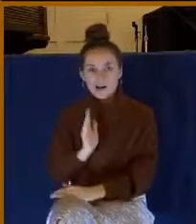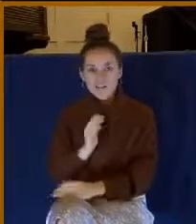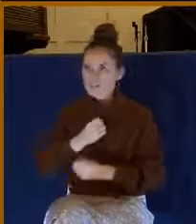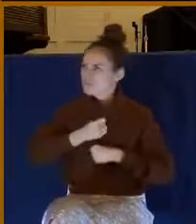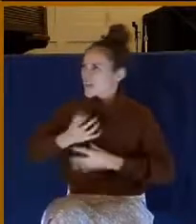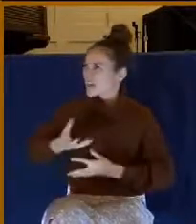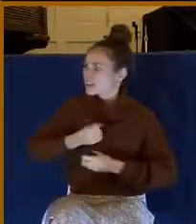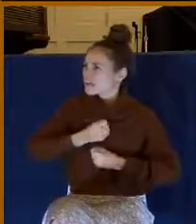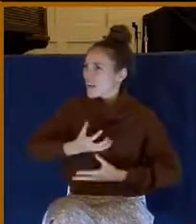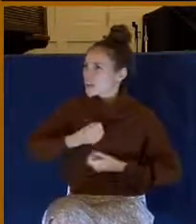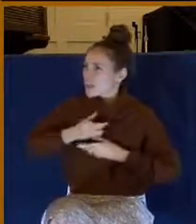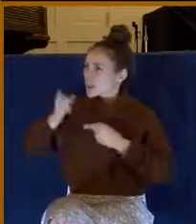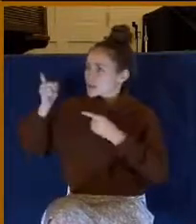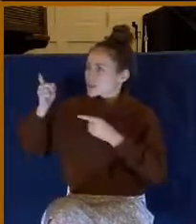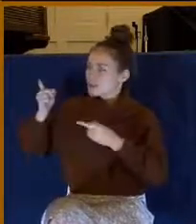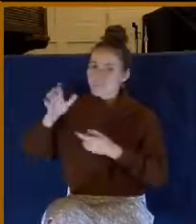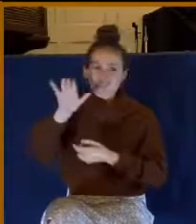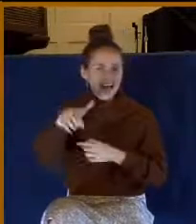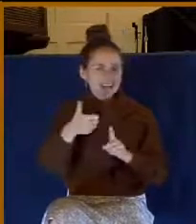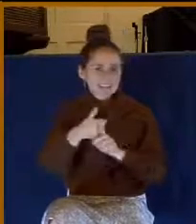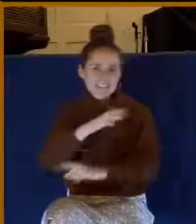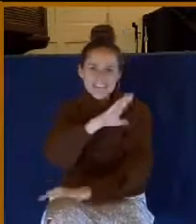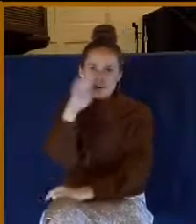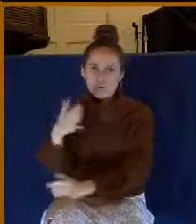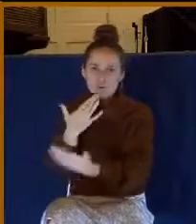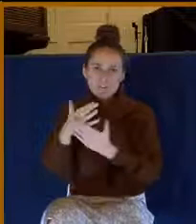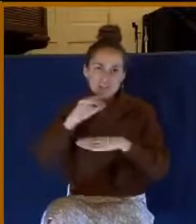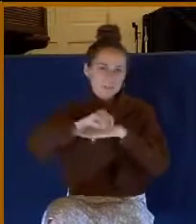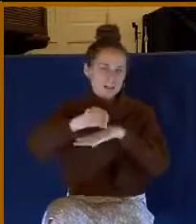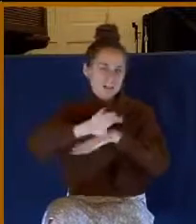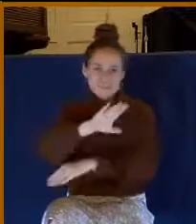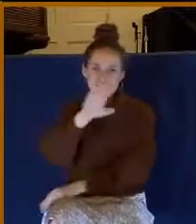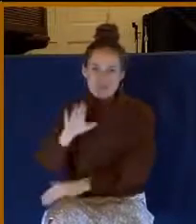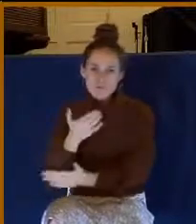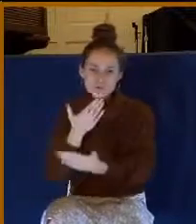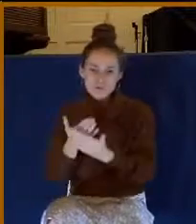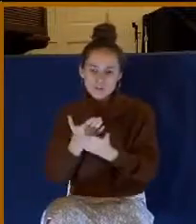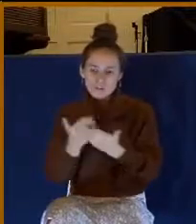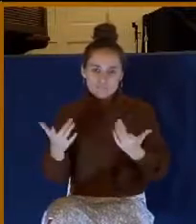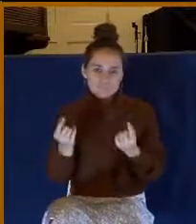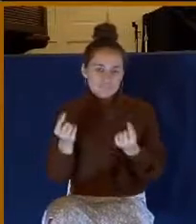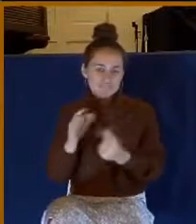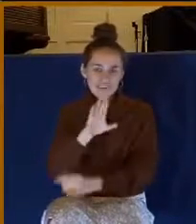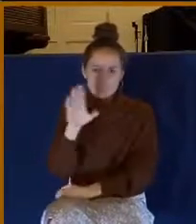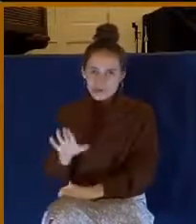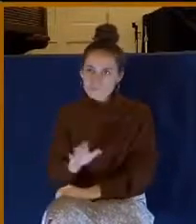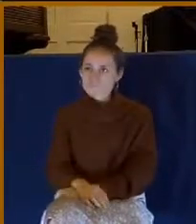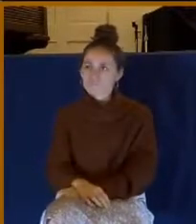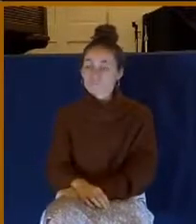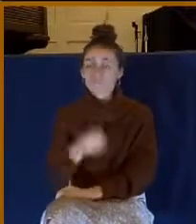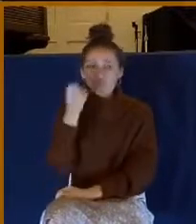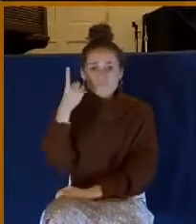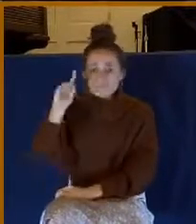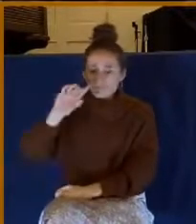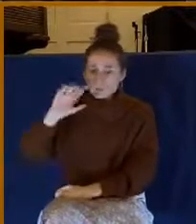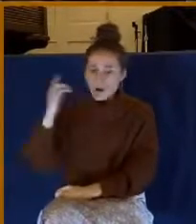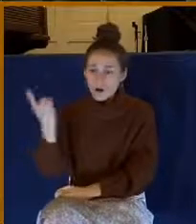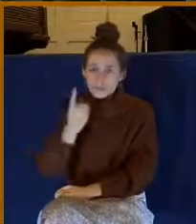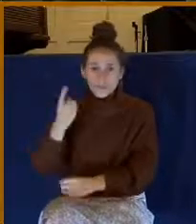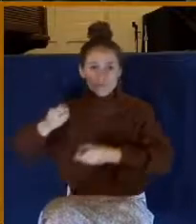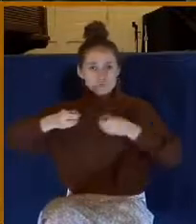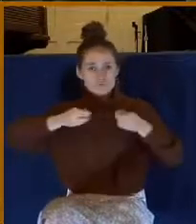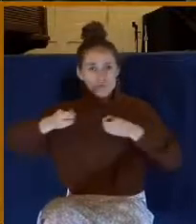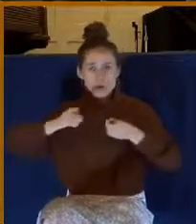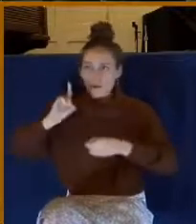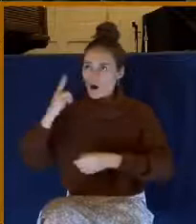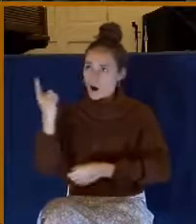Friend, that's never a good thing to do. No, we are to understand that God is in control and he always has our good at heart.